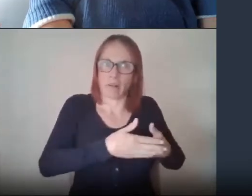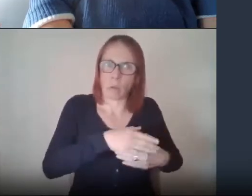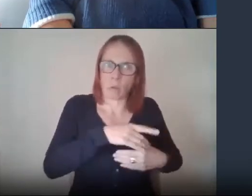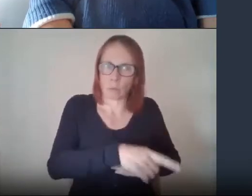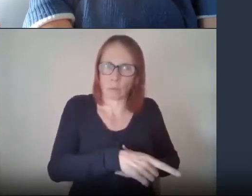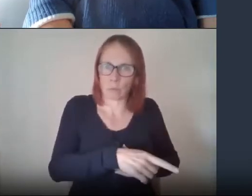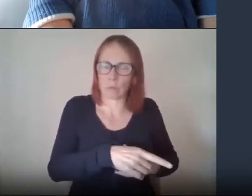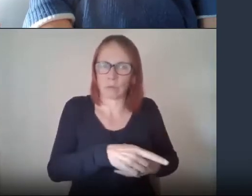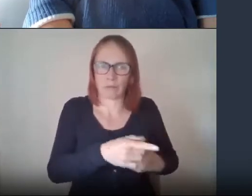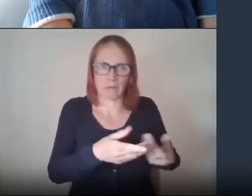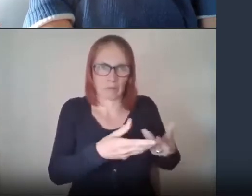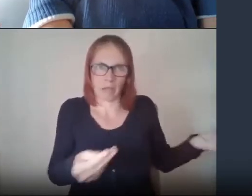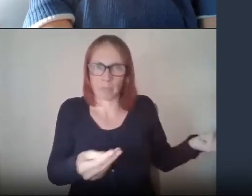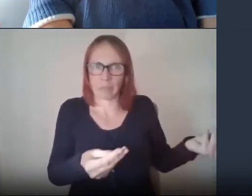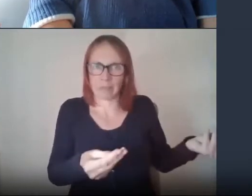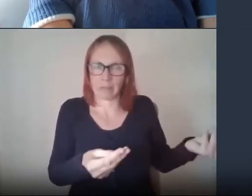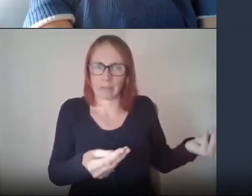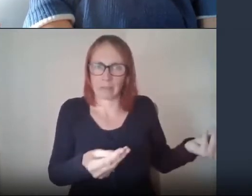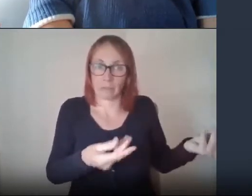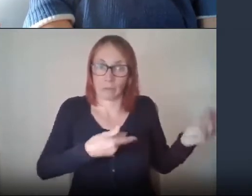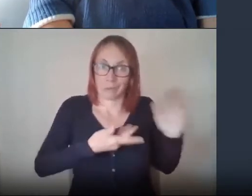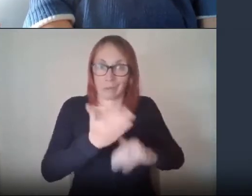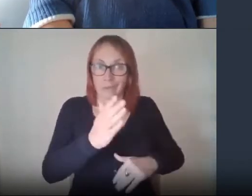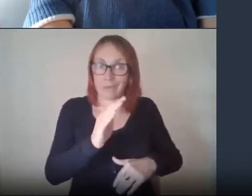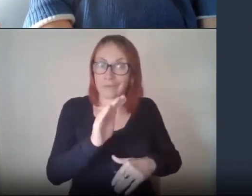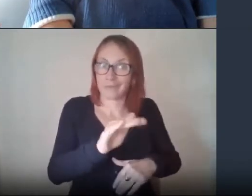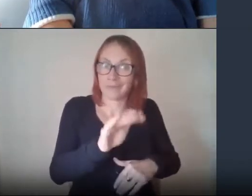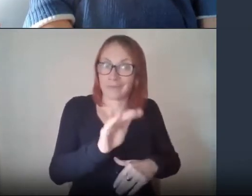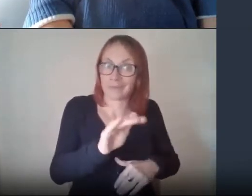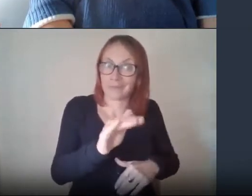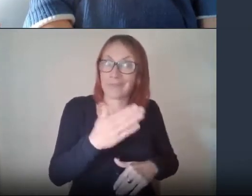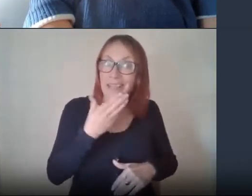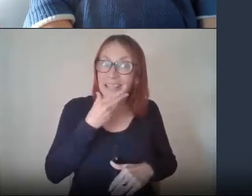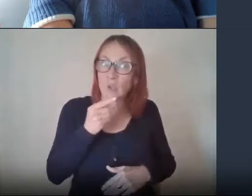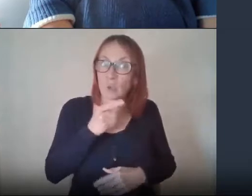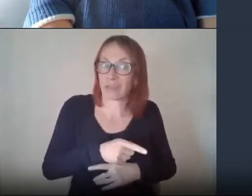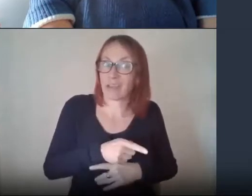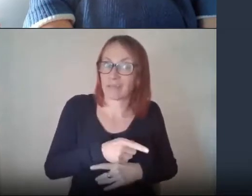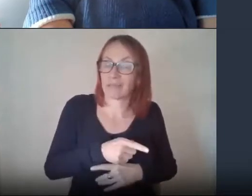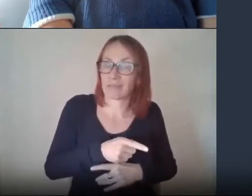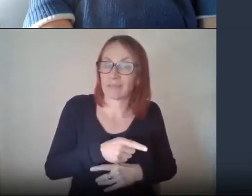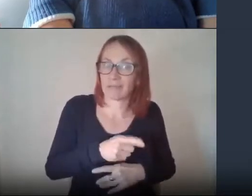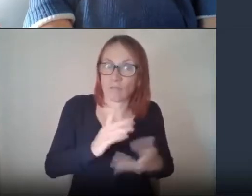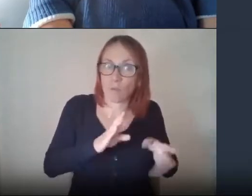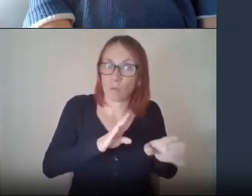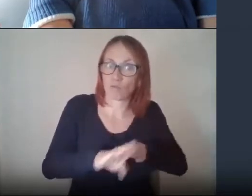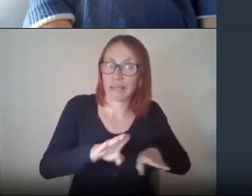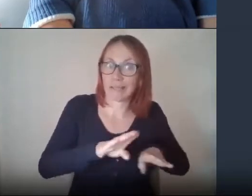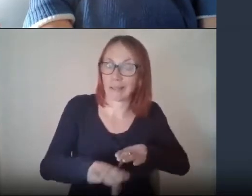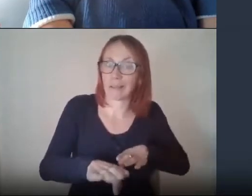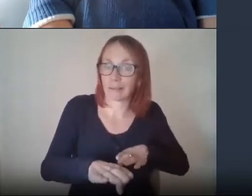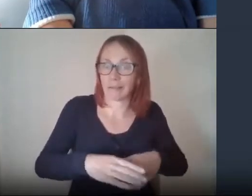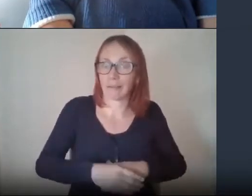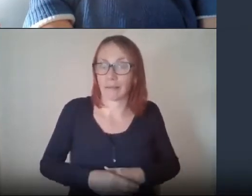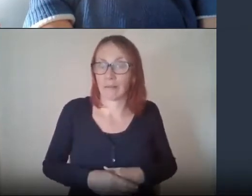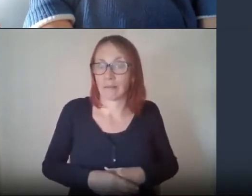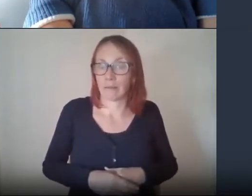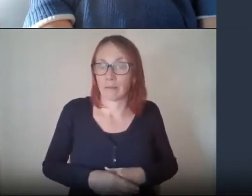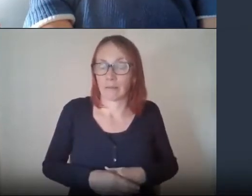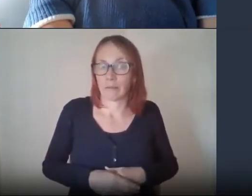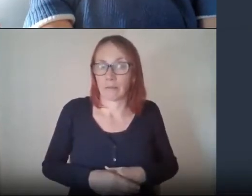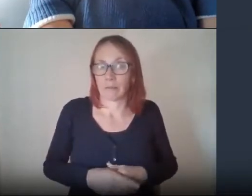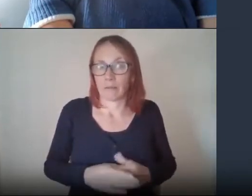the education authority at that time and said we could use the school for providing training fast forward 30